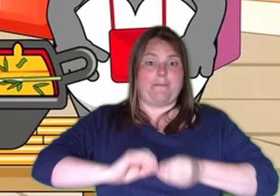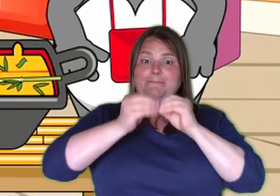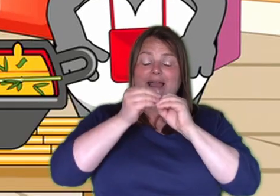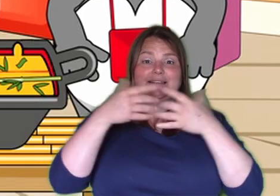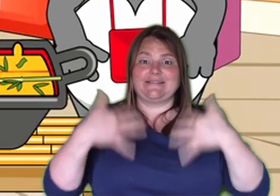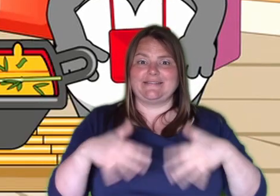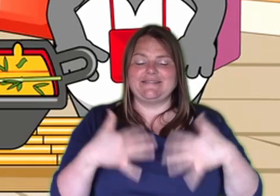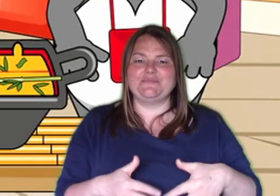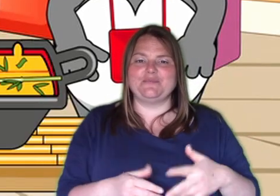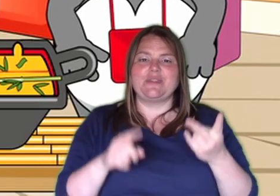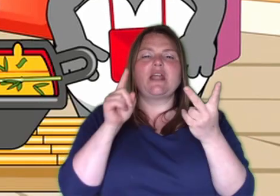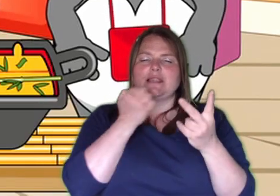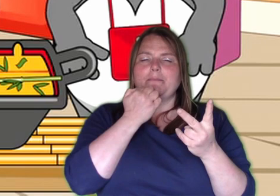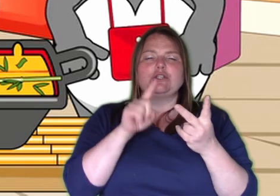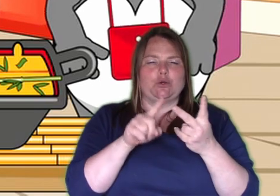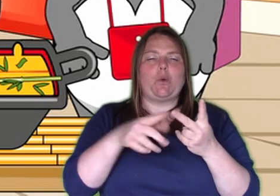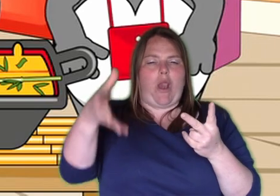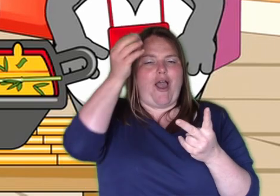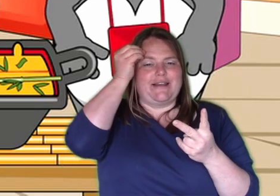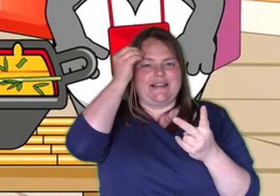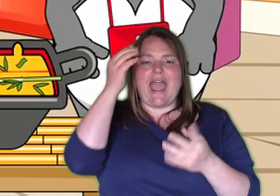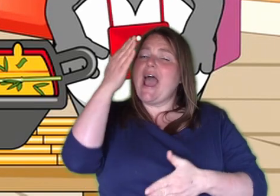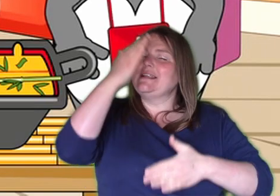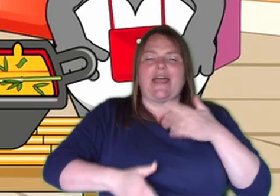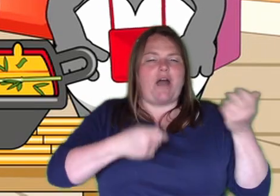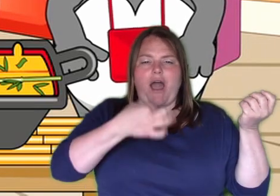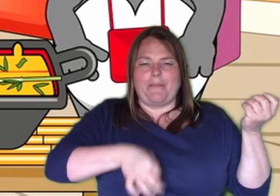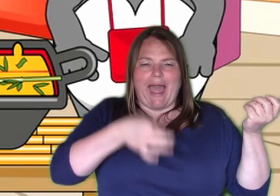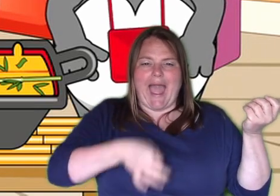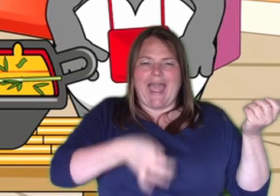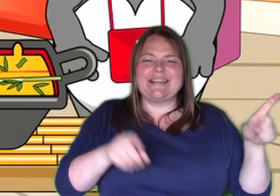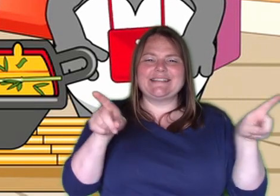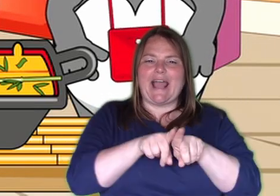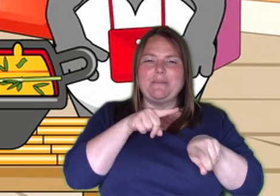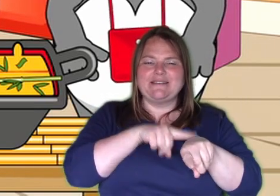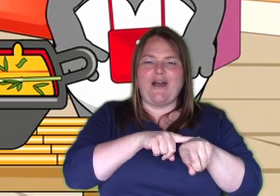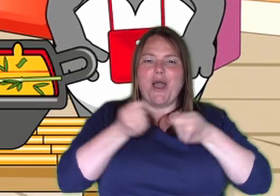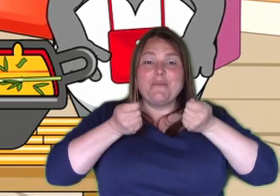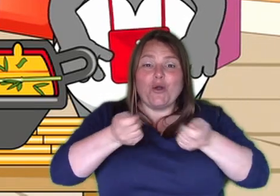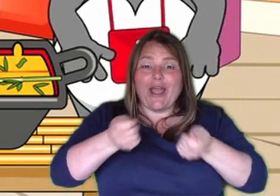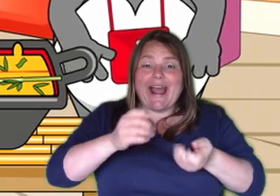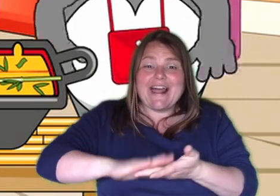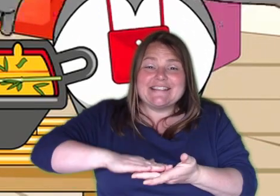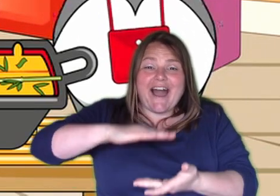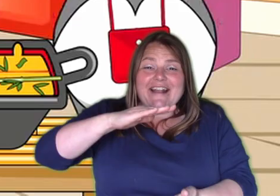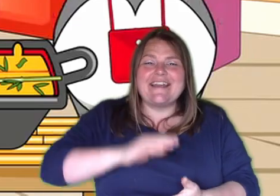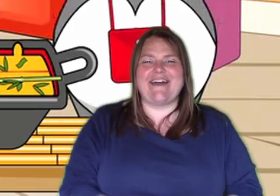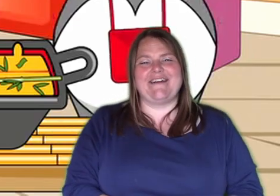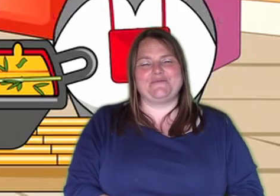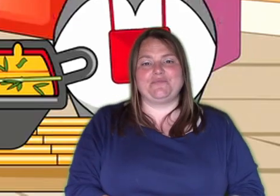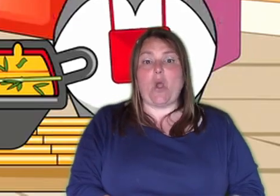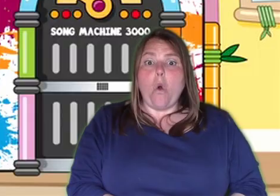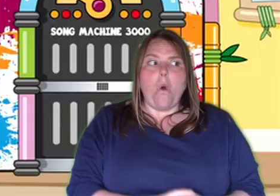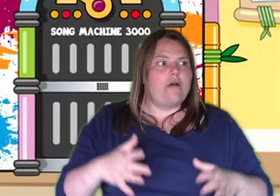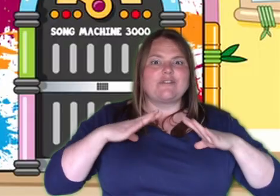never play guitar while making lasagna. I feel a new song coming on. To the